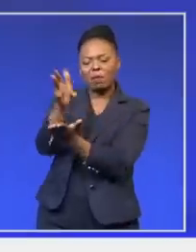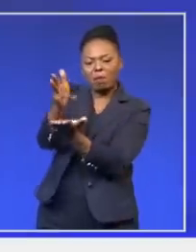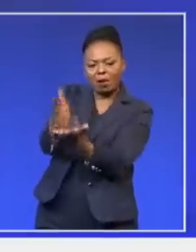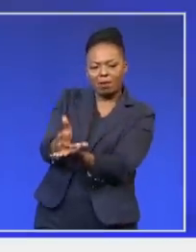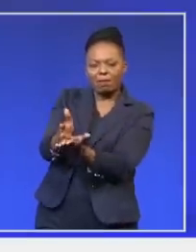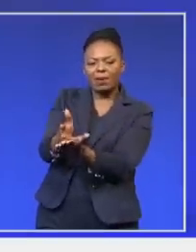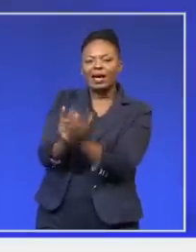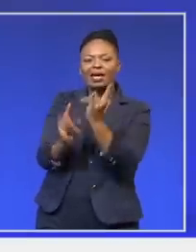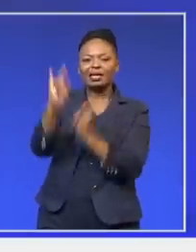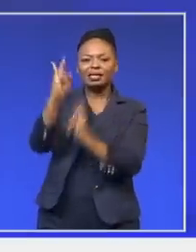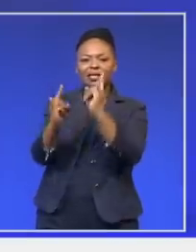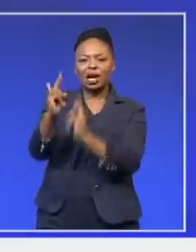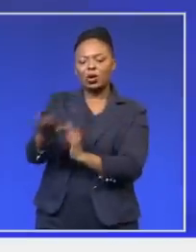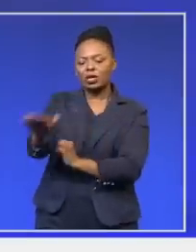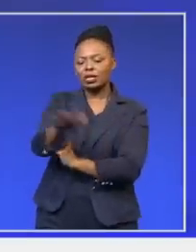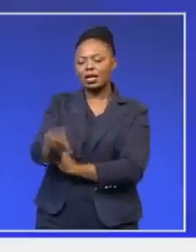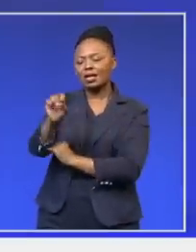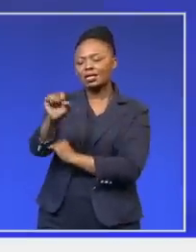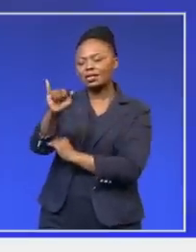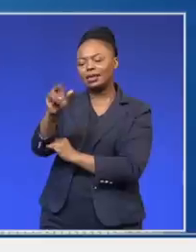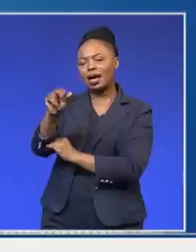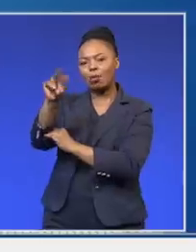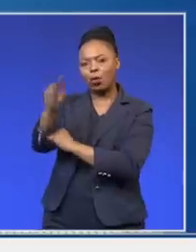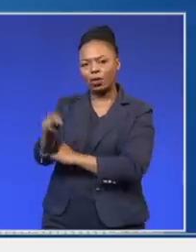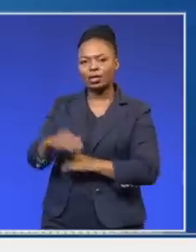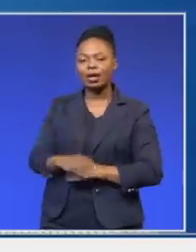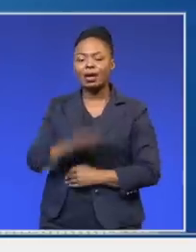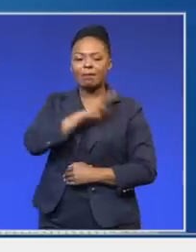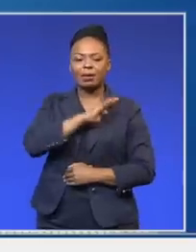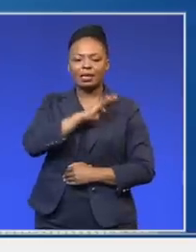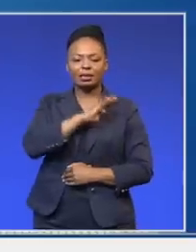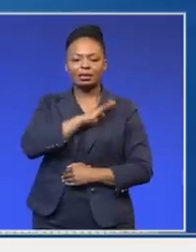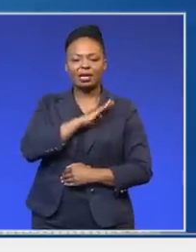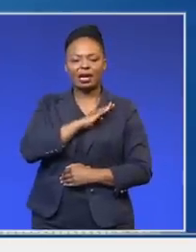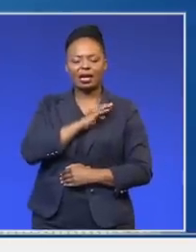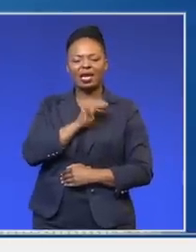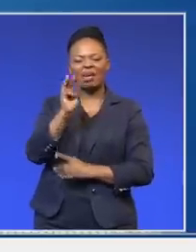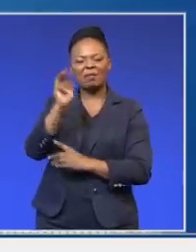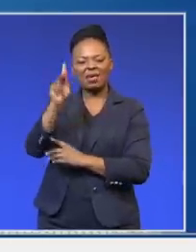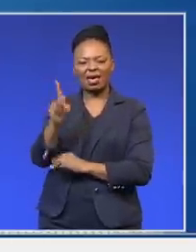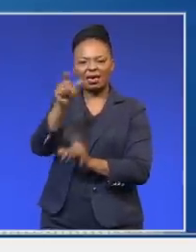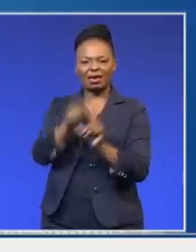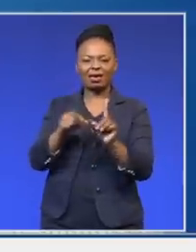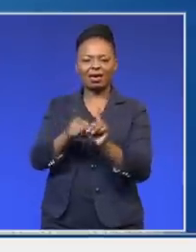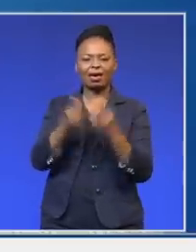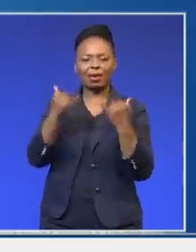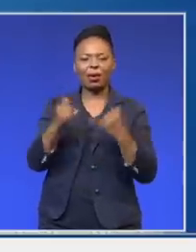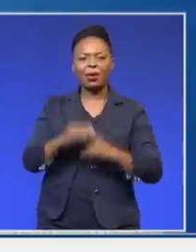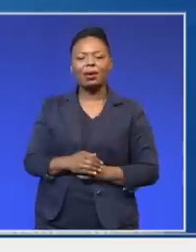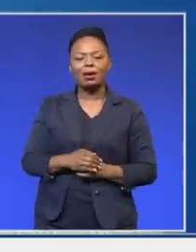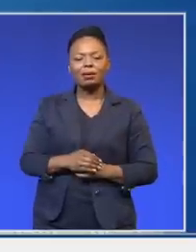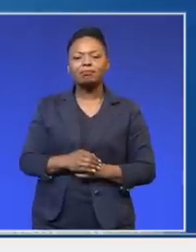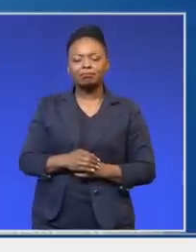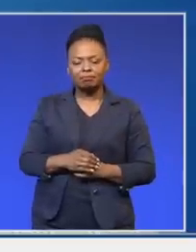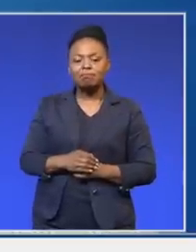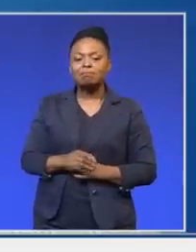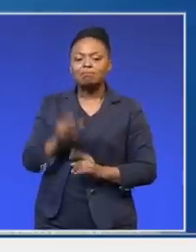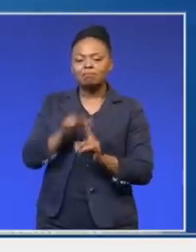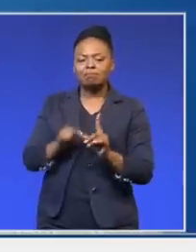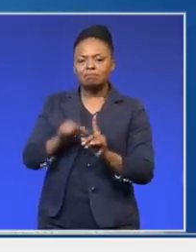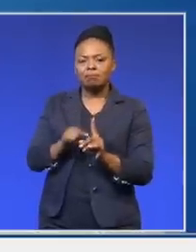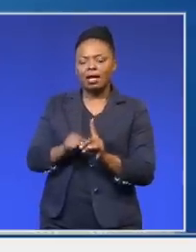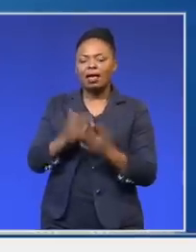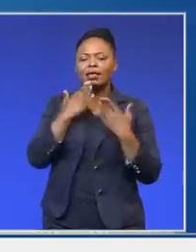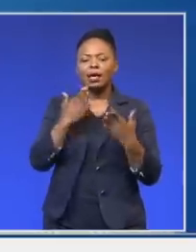DA Shadow Minister for Defence and Military Veterans, Kobus Mare, who now joins us via Zoom. Kobus, good morning and thank you so much for making time for us.